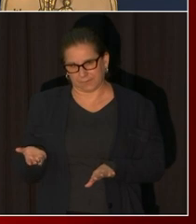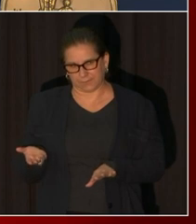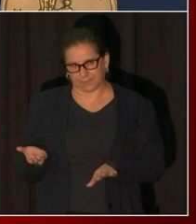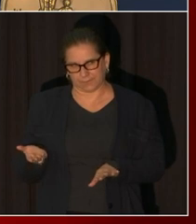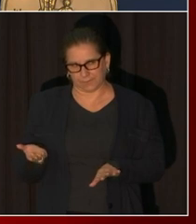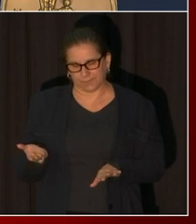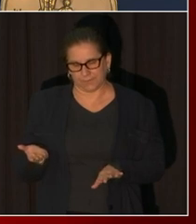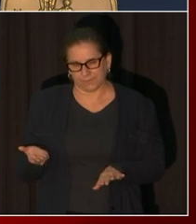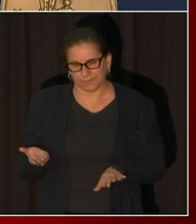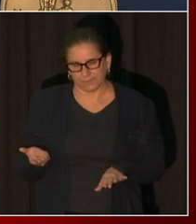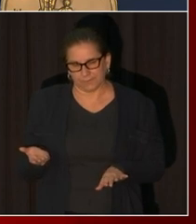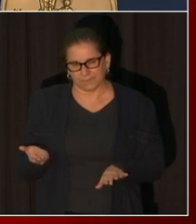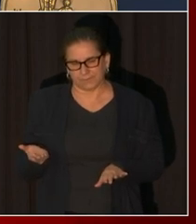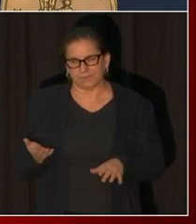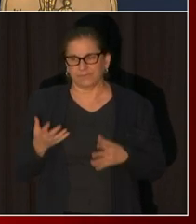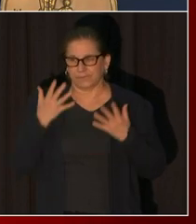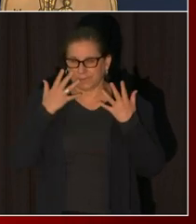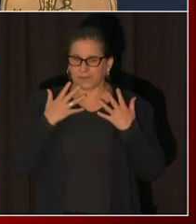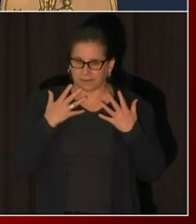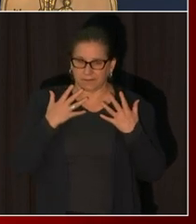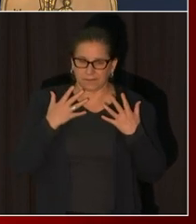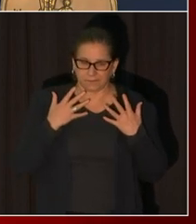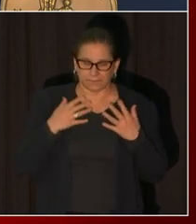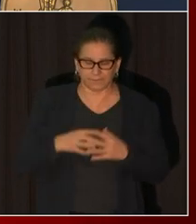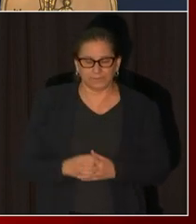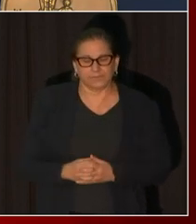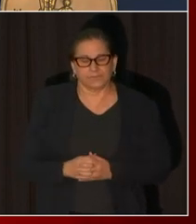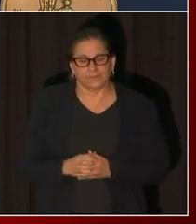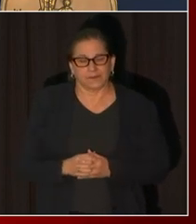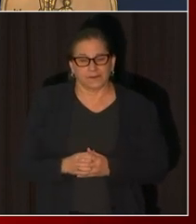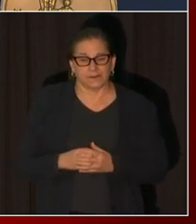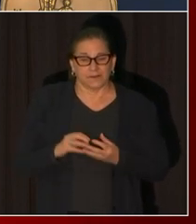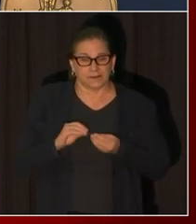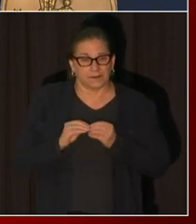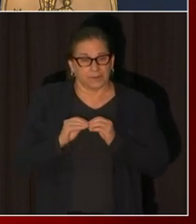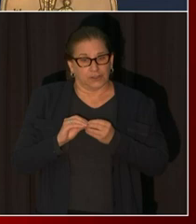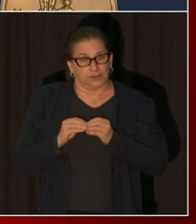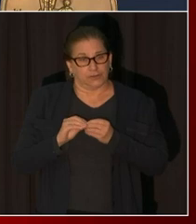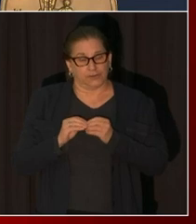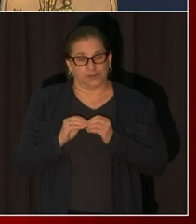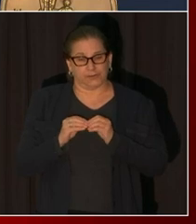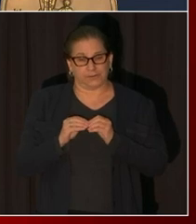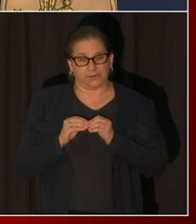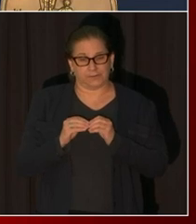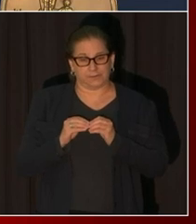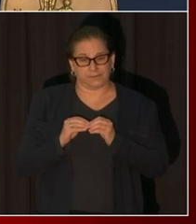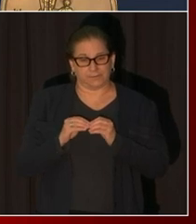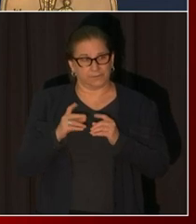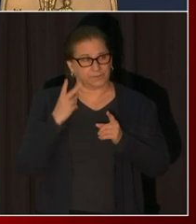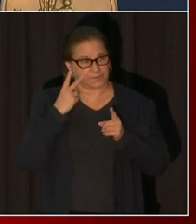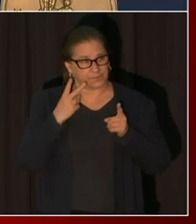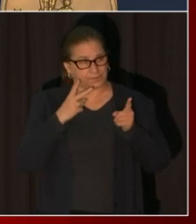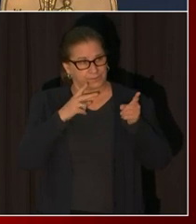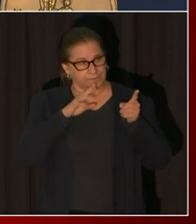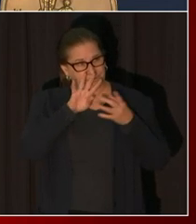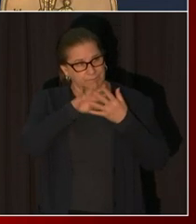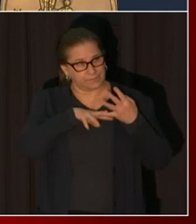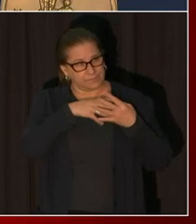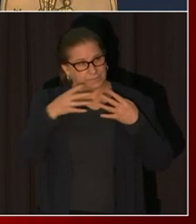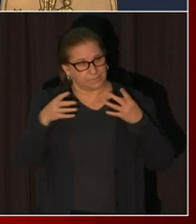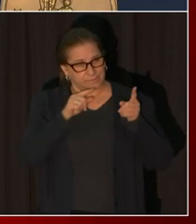showing the numbers of days on the right side of that graph in each